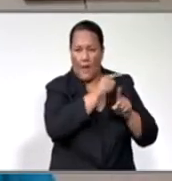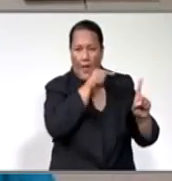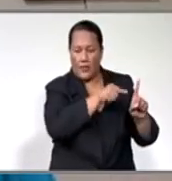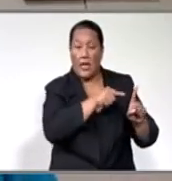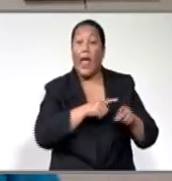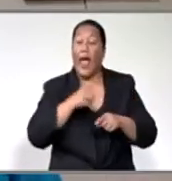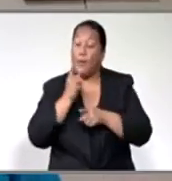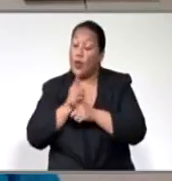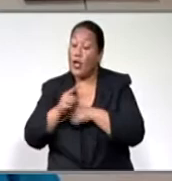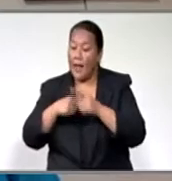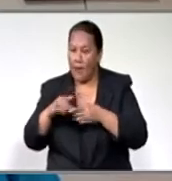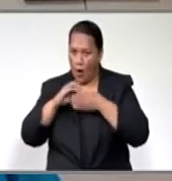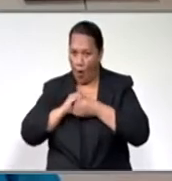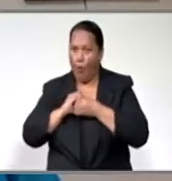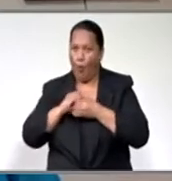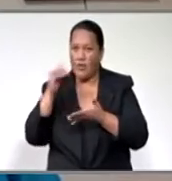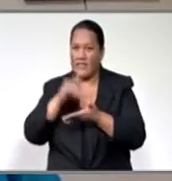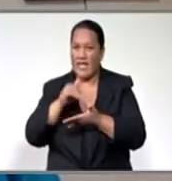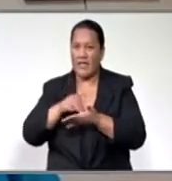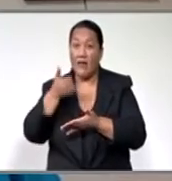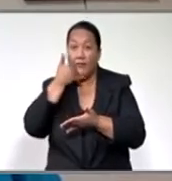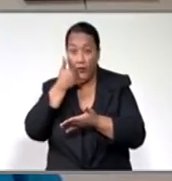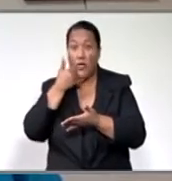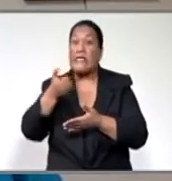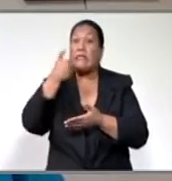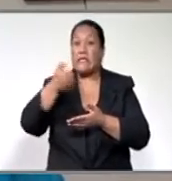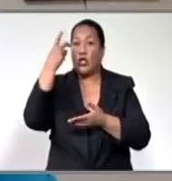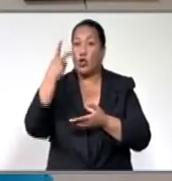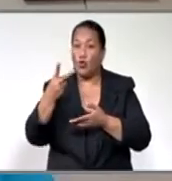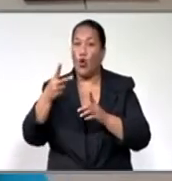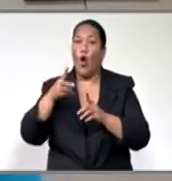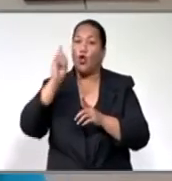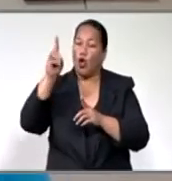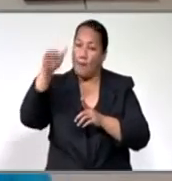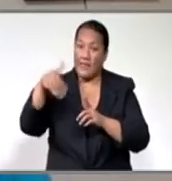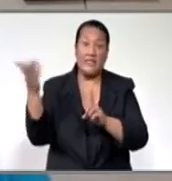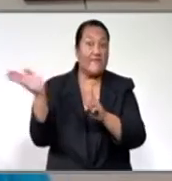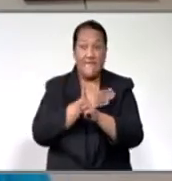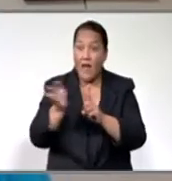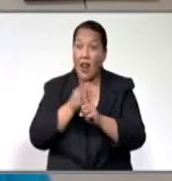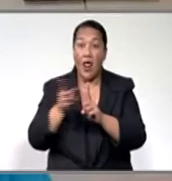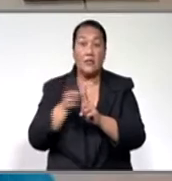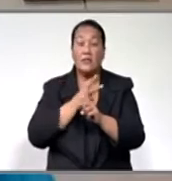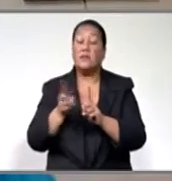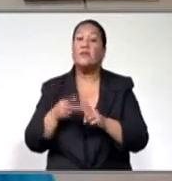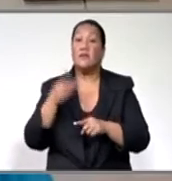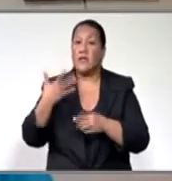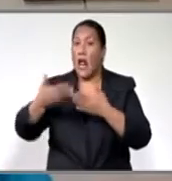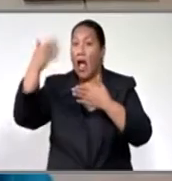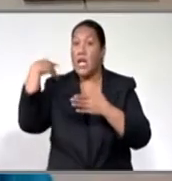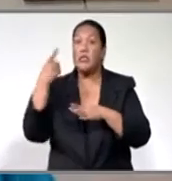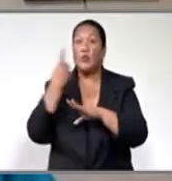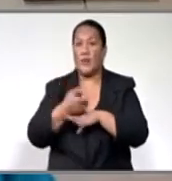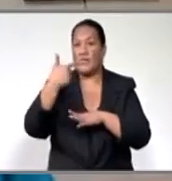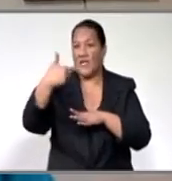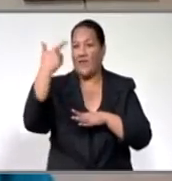at our five centers. So 62 cases of domestic violence. And then the last week, we have had 78